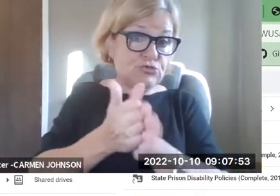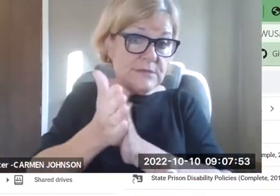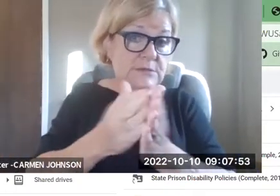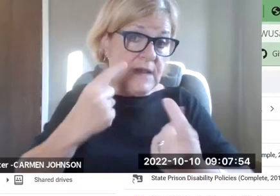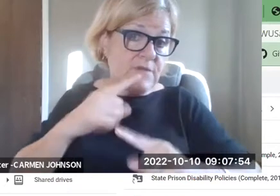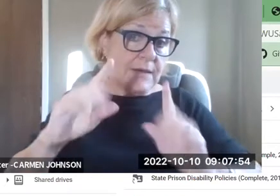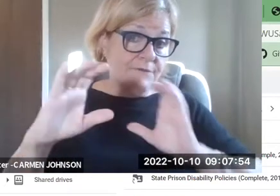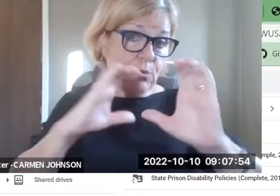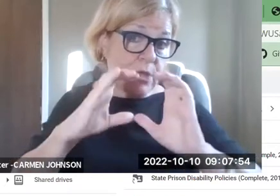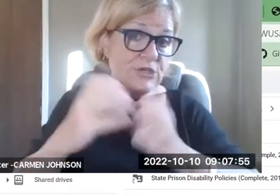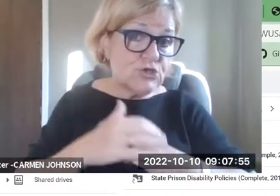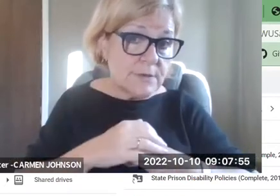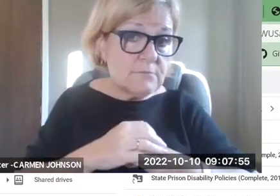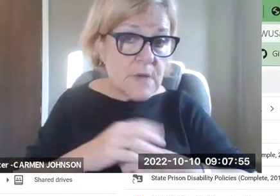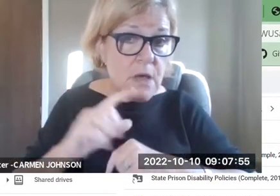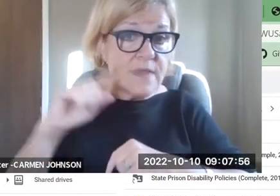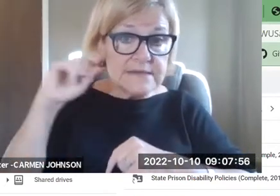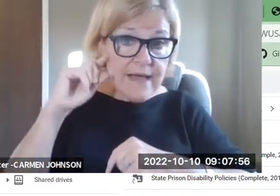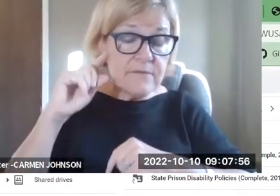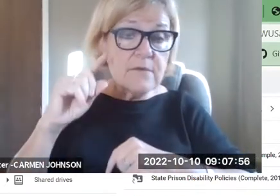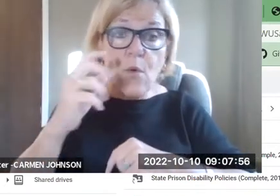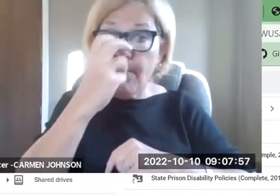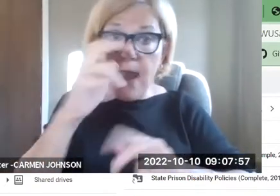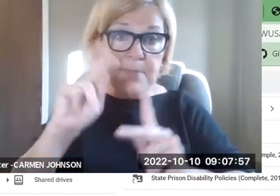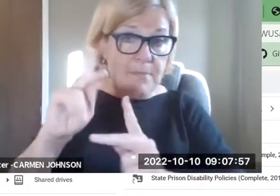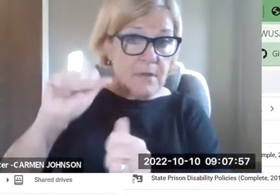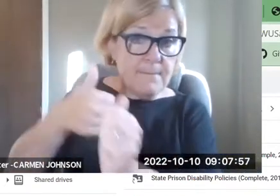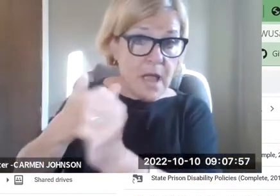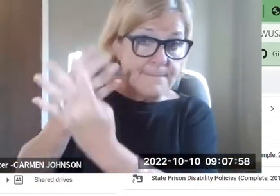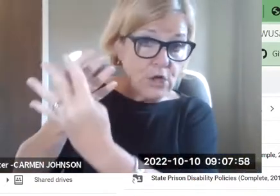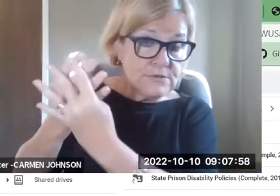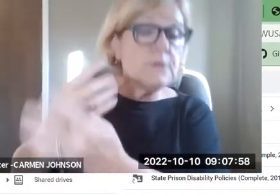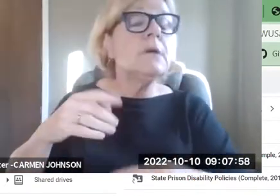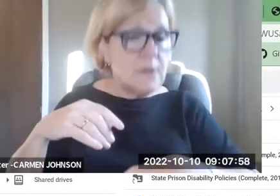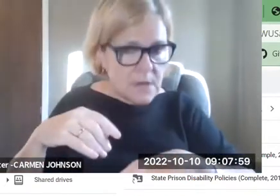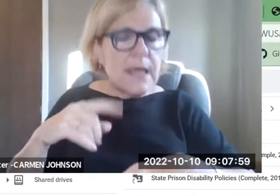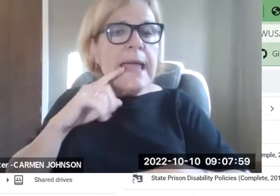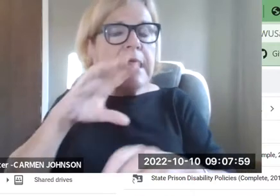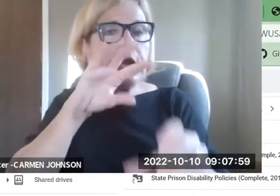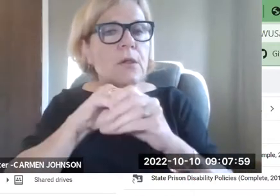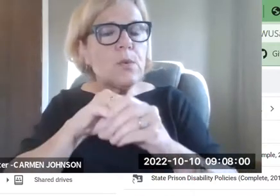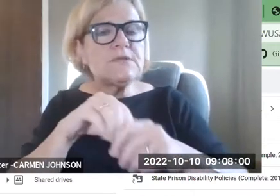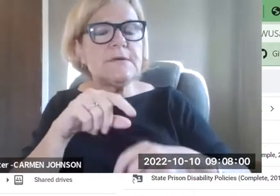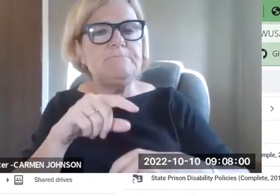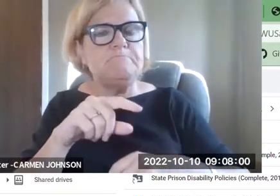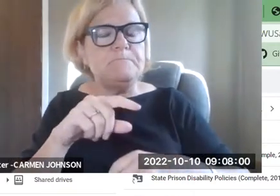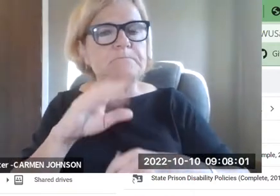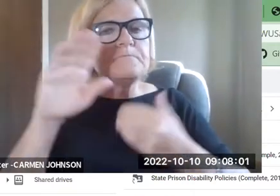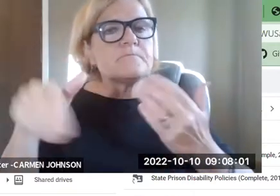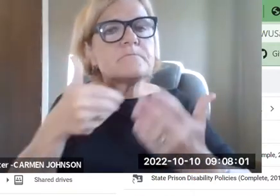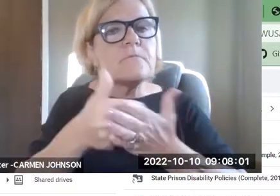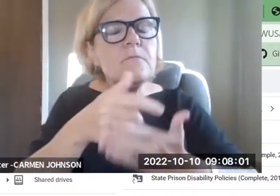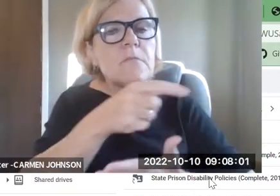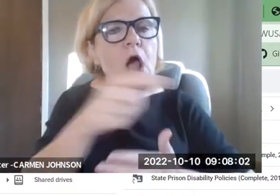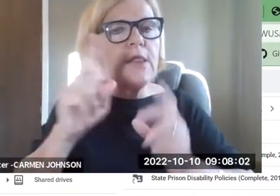information that may be relevant to you if you are interested in effective communication with deaf or